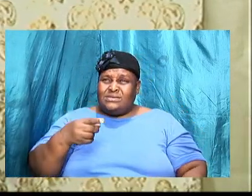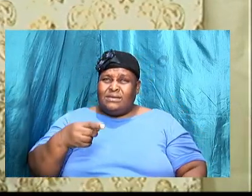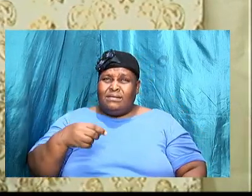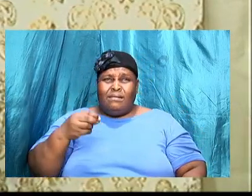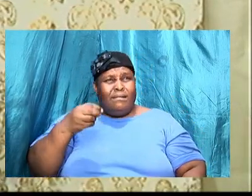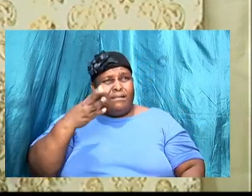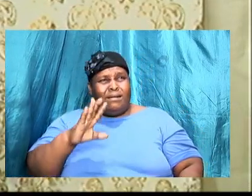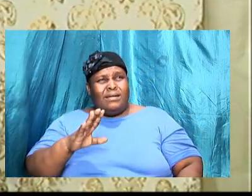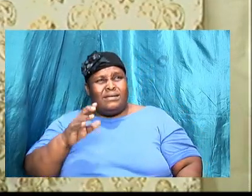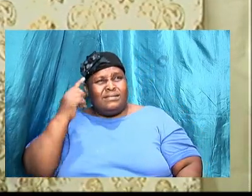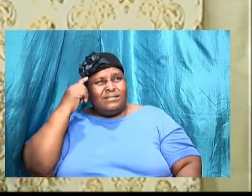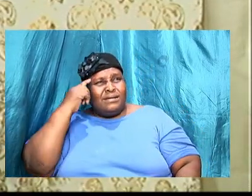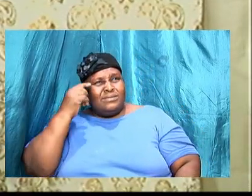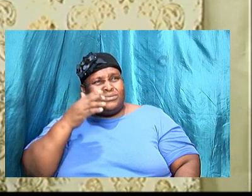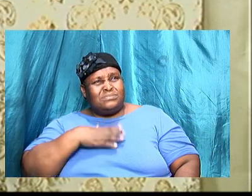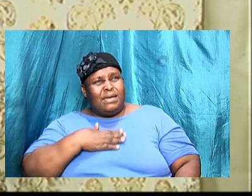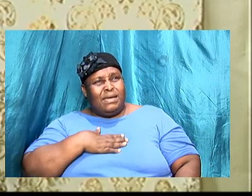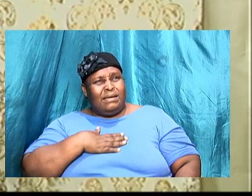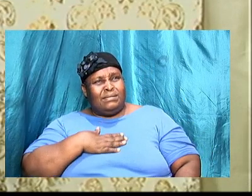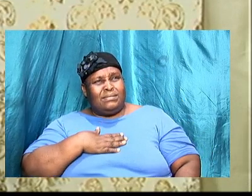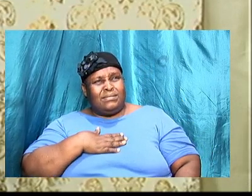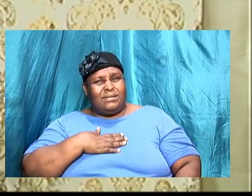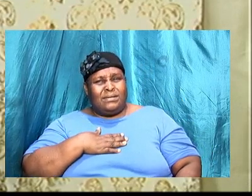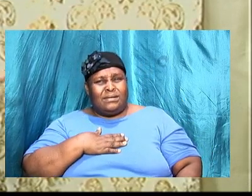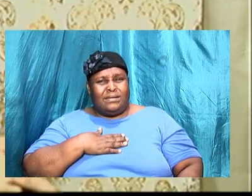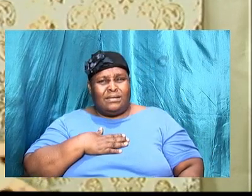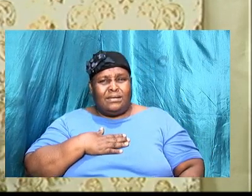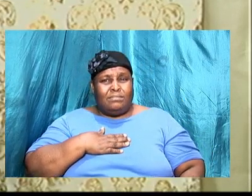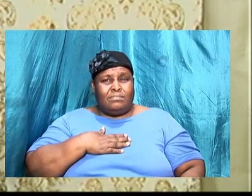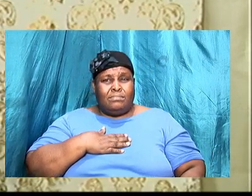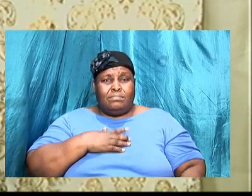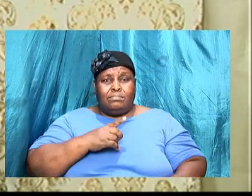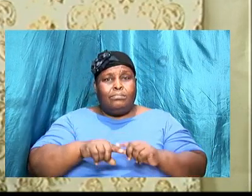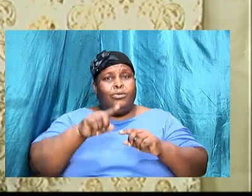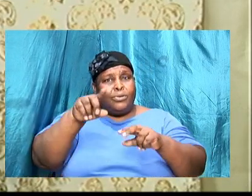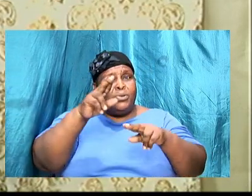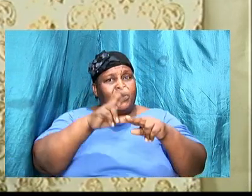I thought it was mine but you sit and do nothing